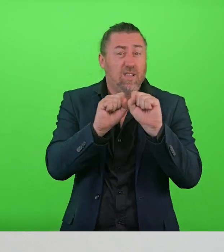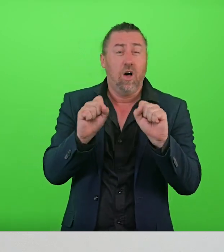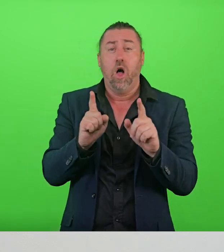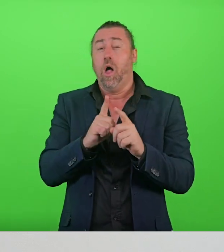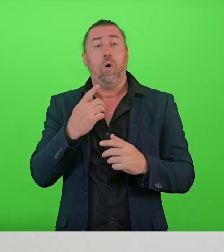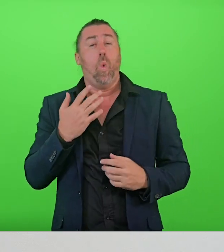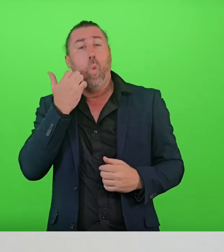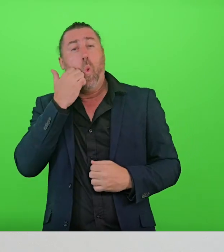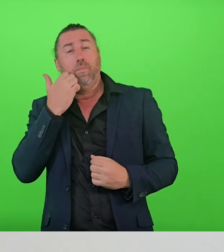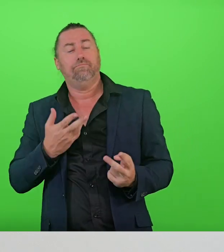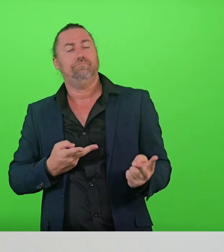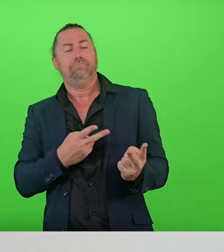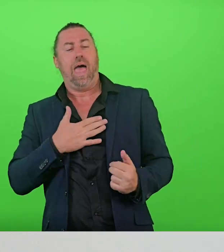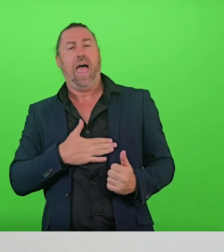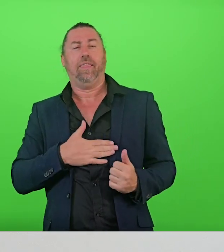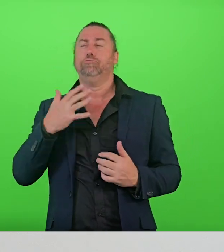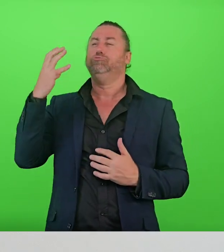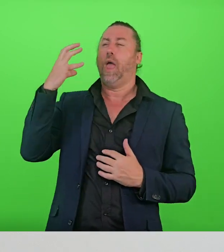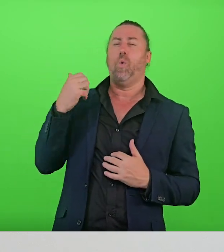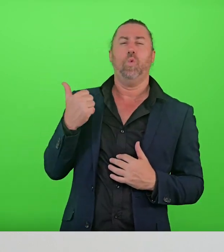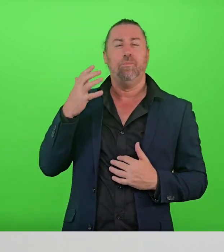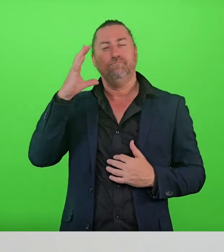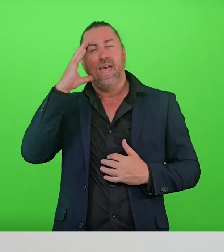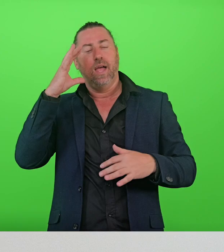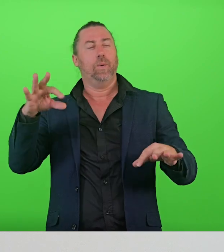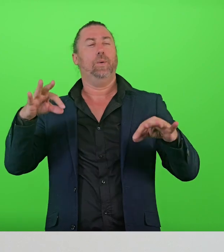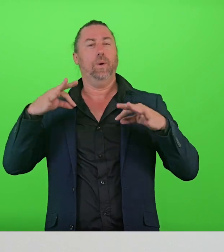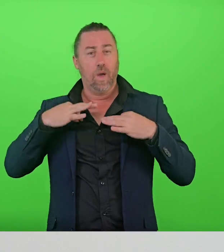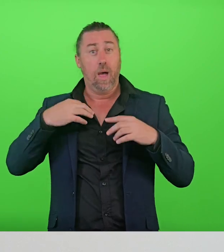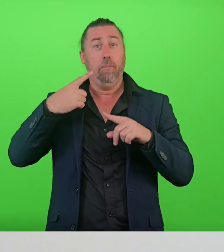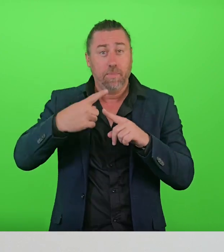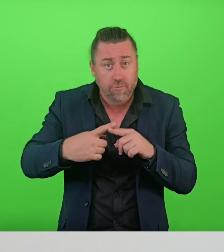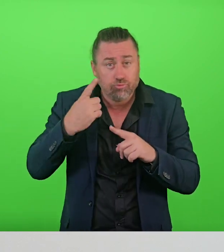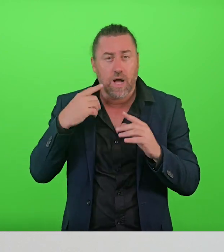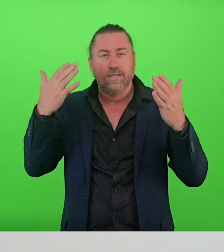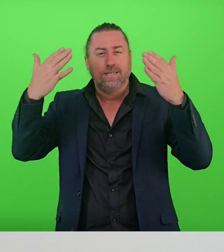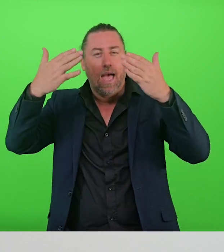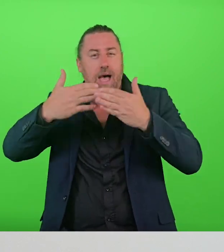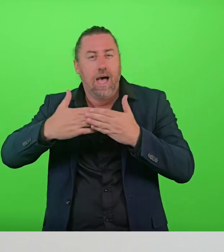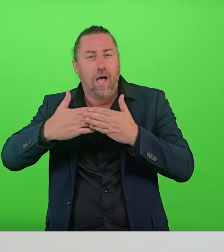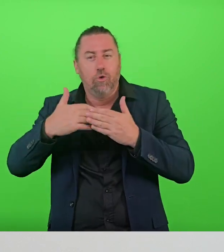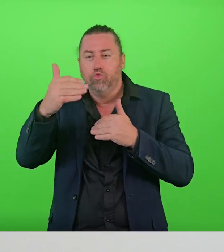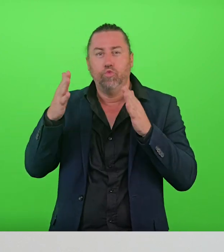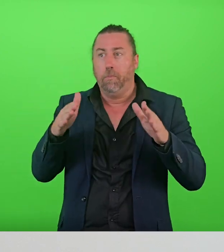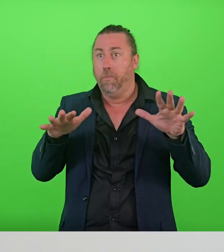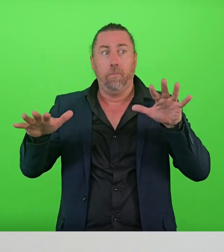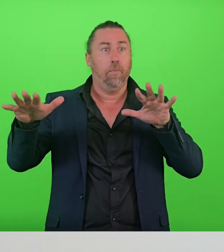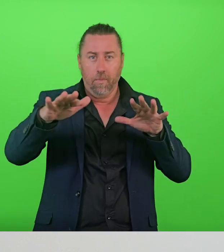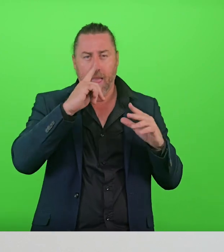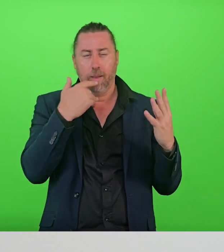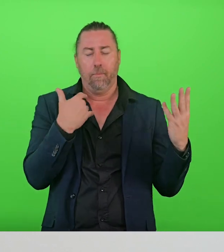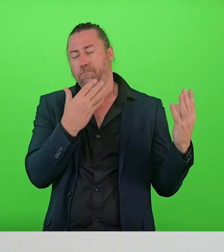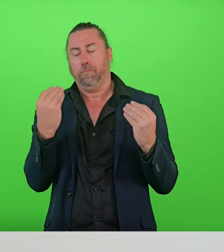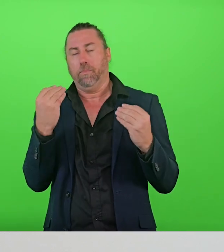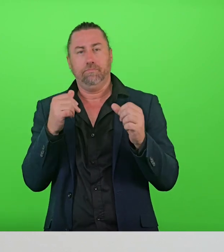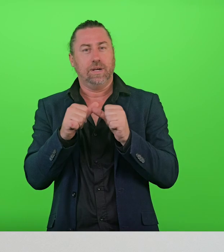maybe taking a warm bath or shower before bed, keeping your room dark and blocking out as much noise as you can can also help in establishing